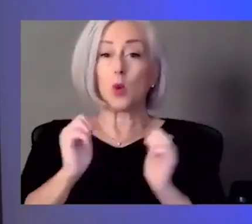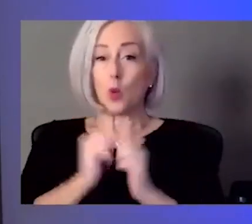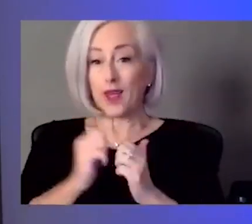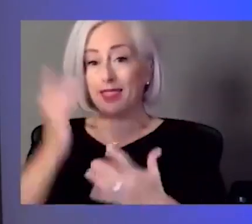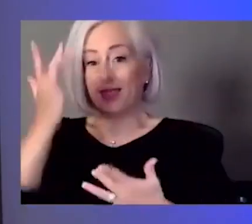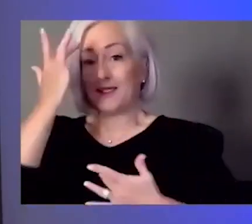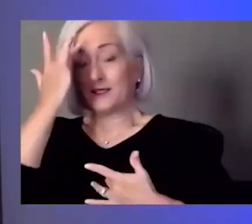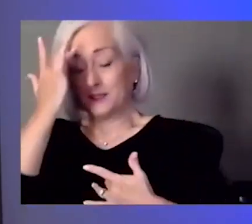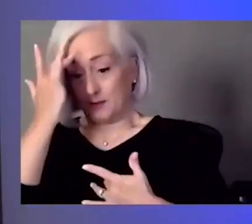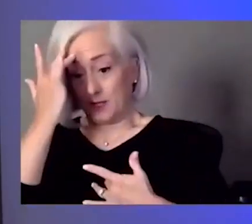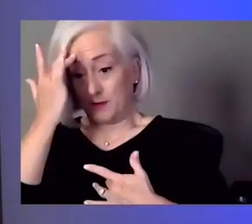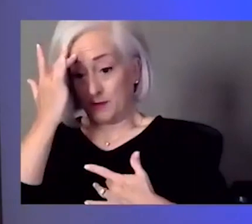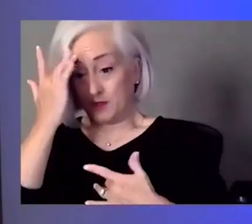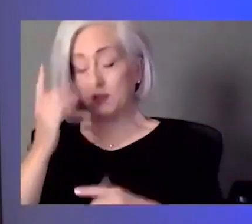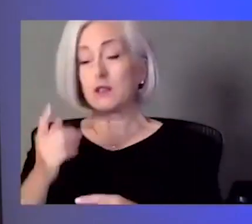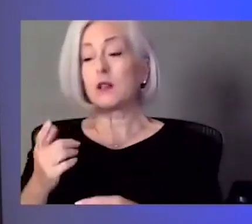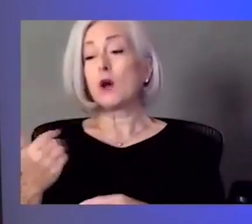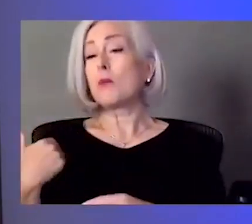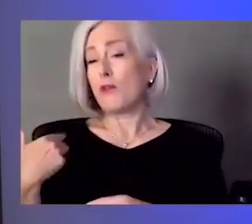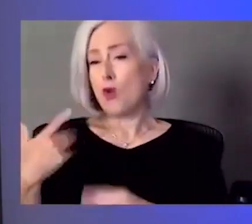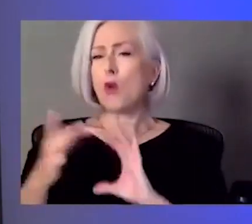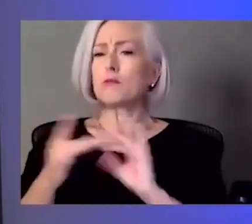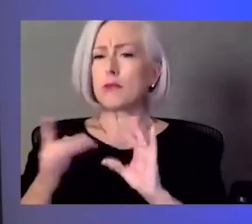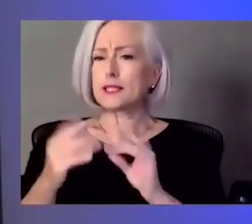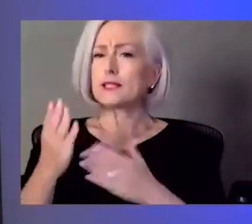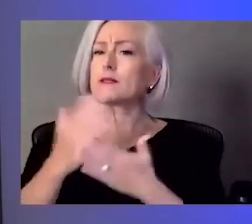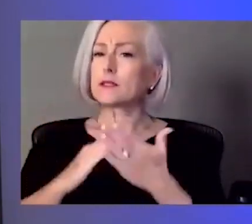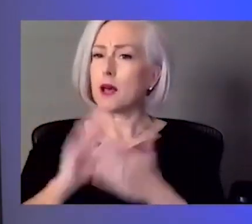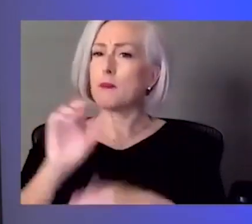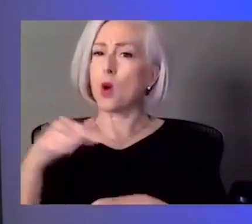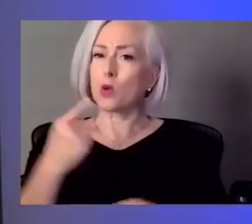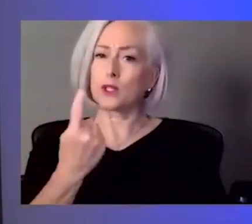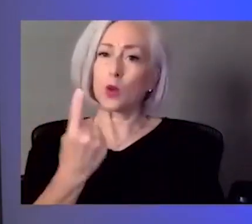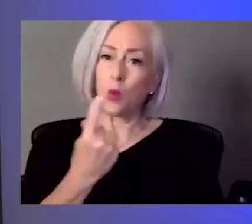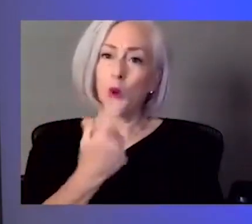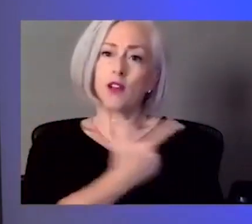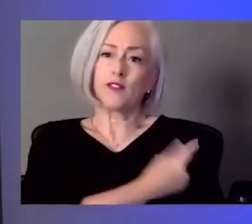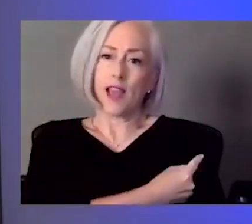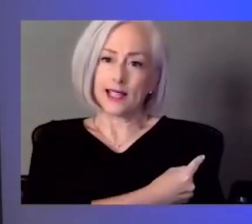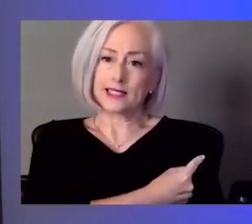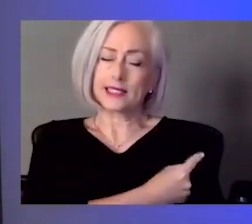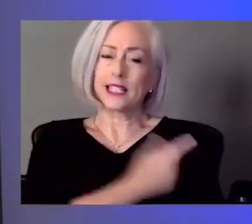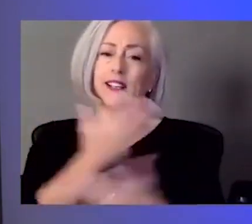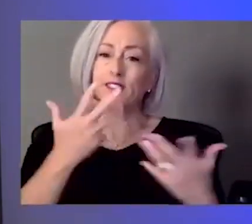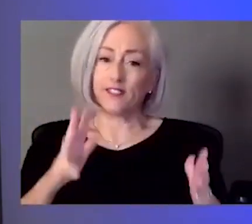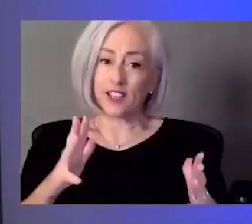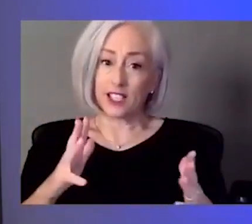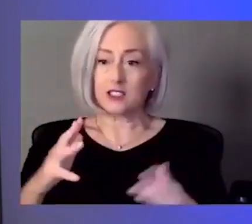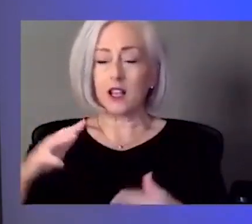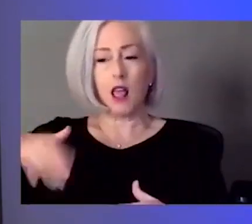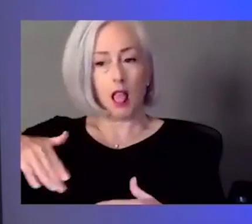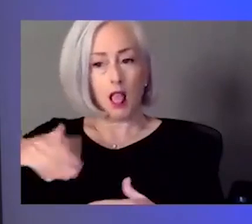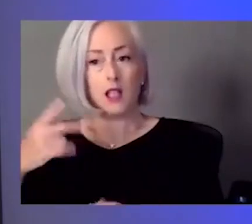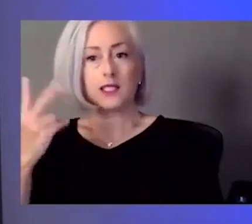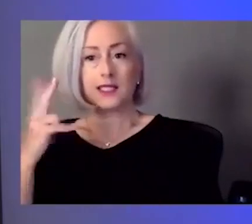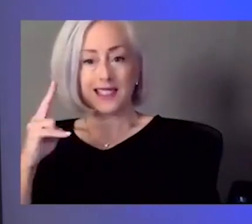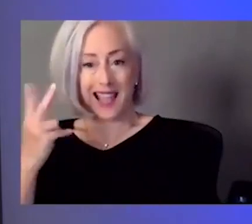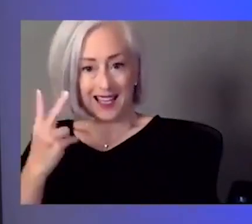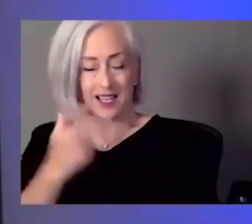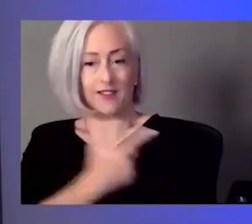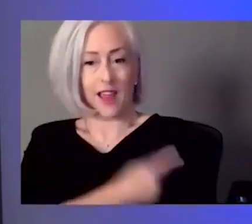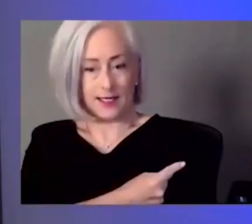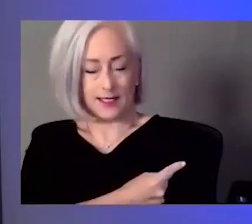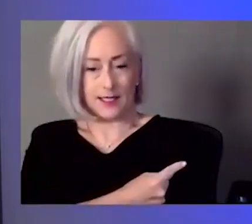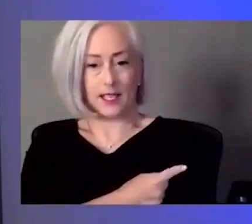their first vaccine or it hadn't been that two weeks since their second, so they hadn't been considered fully vaccinated. One of the folks